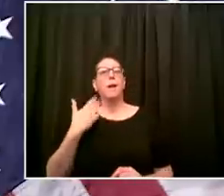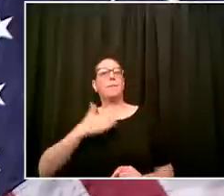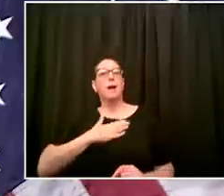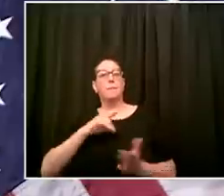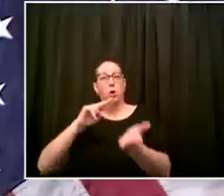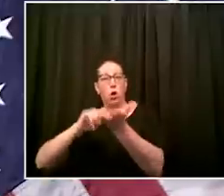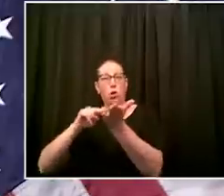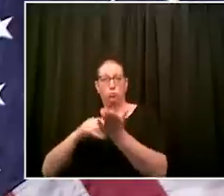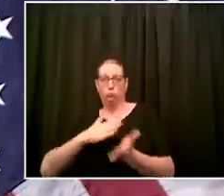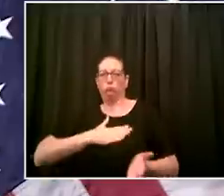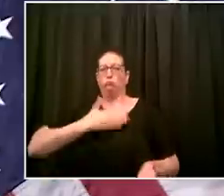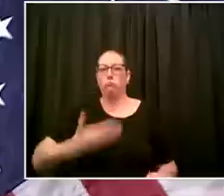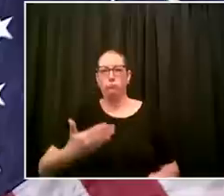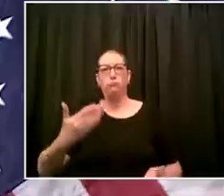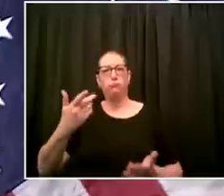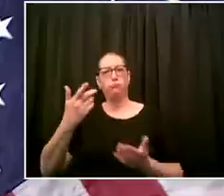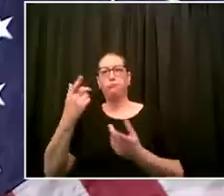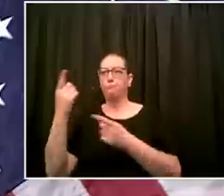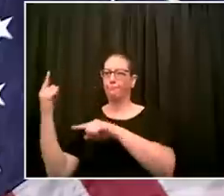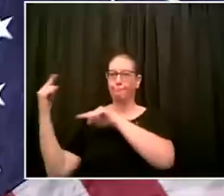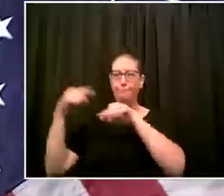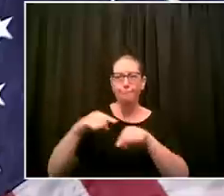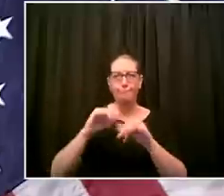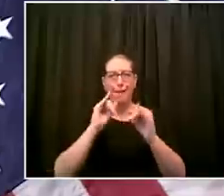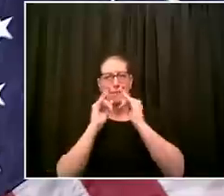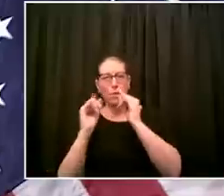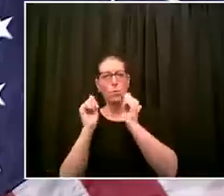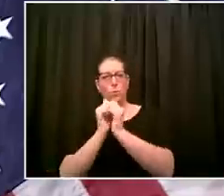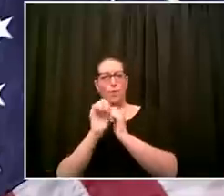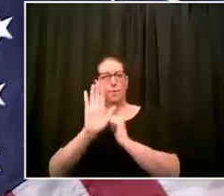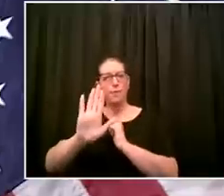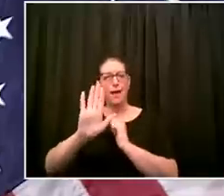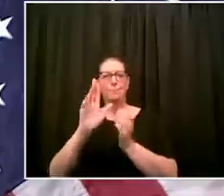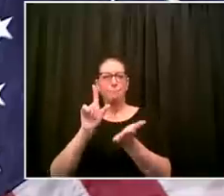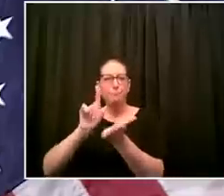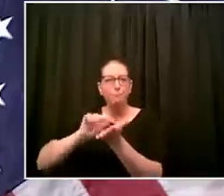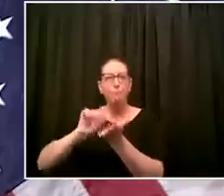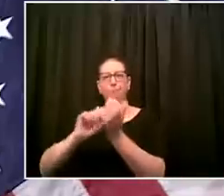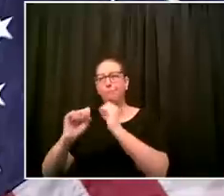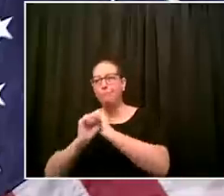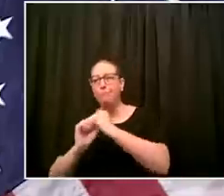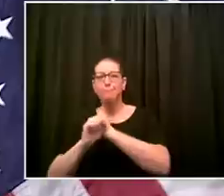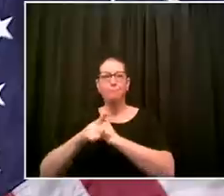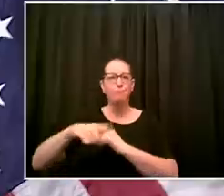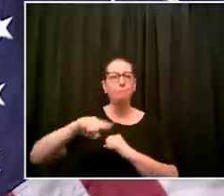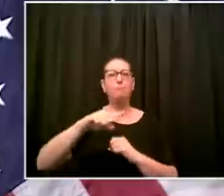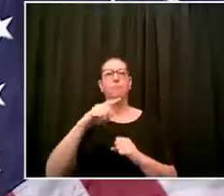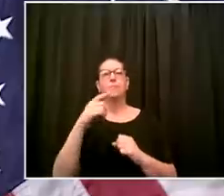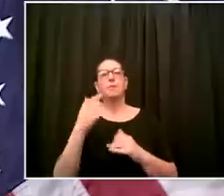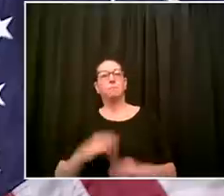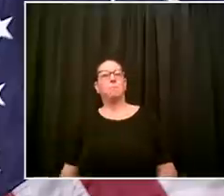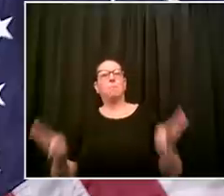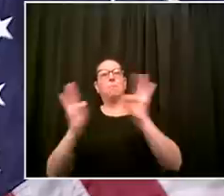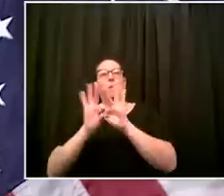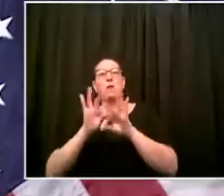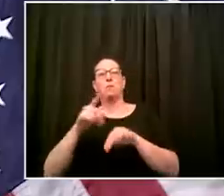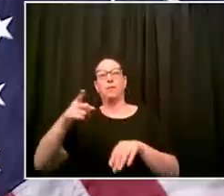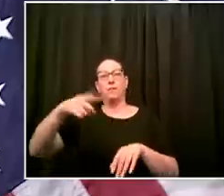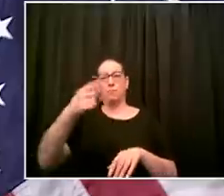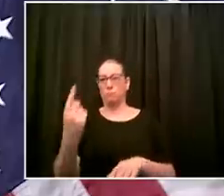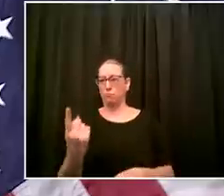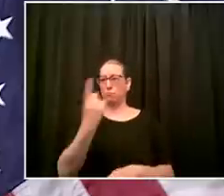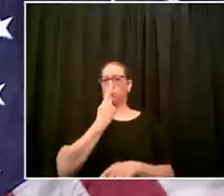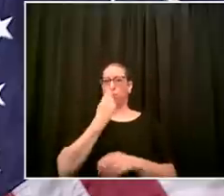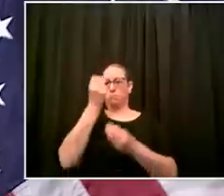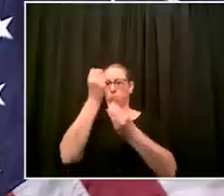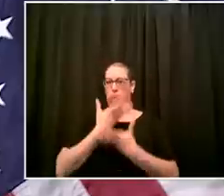authorities and um if it's proven that anything like that happened that's unacceptable yes it was in the middle